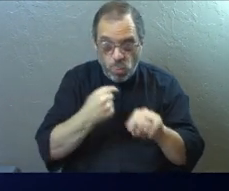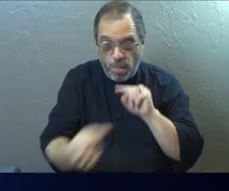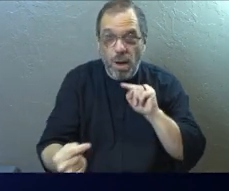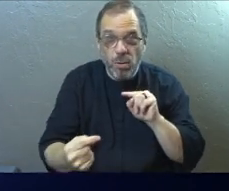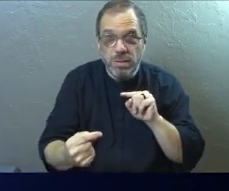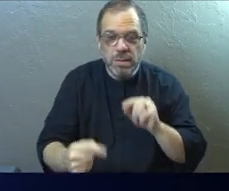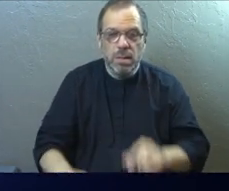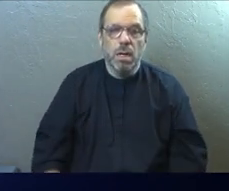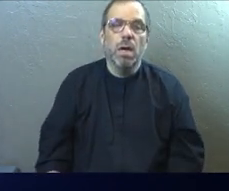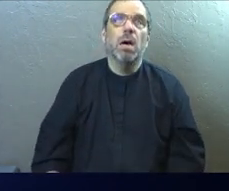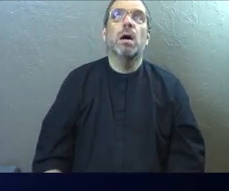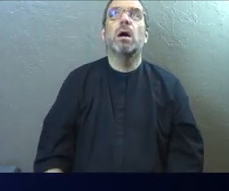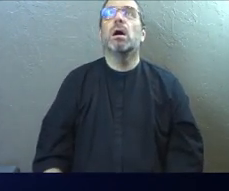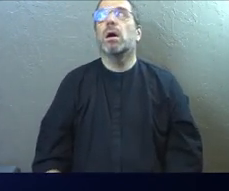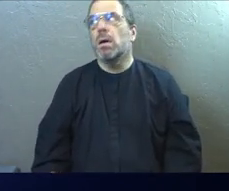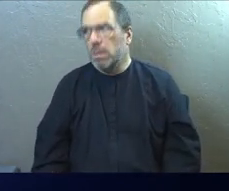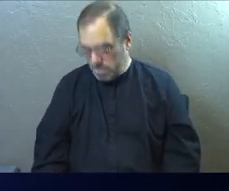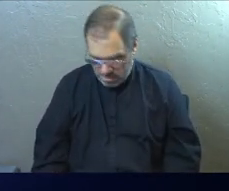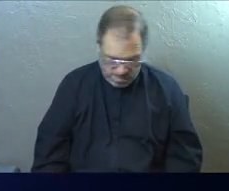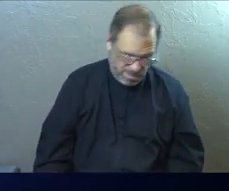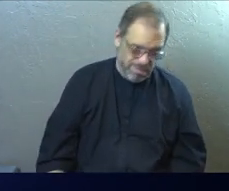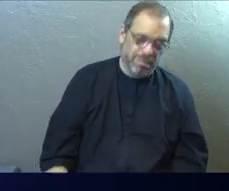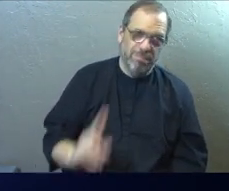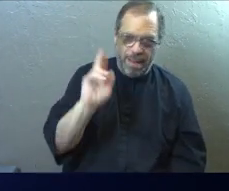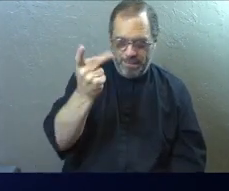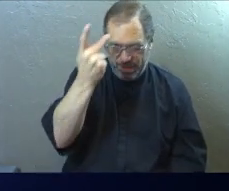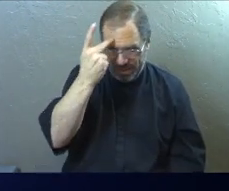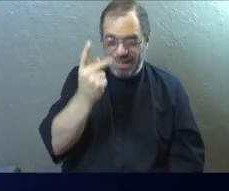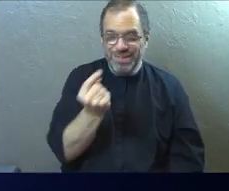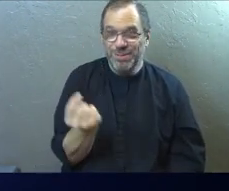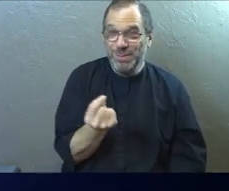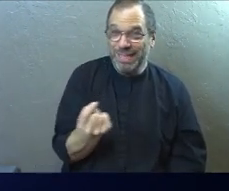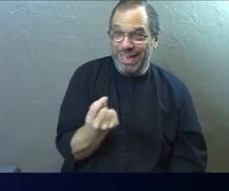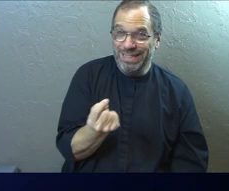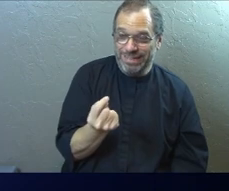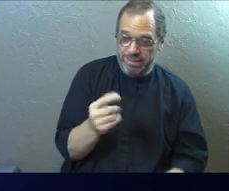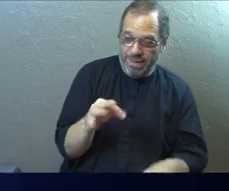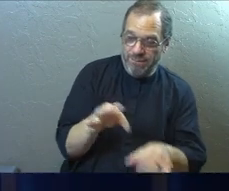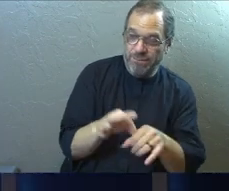So now I'm going to circle us back. Tuesday's coming.